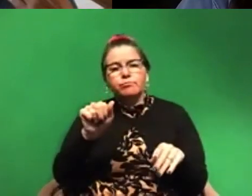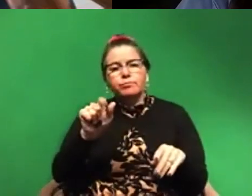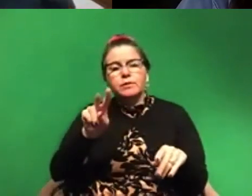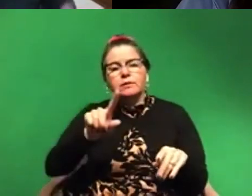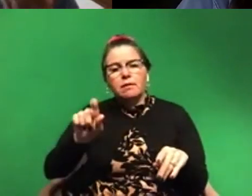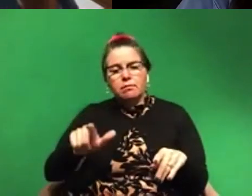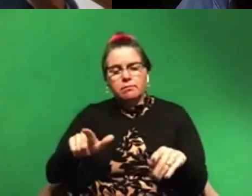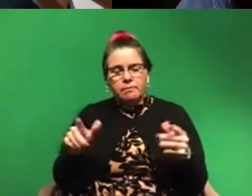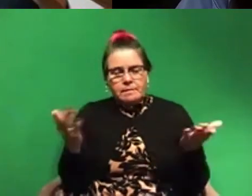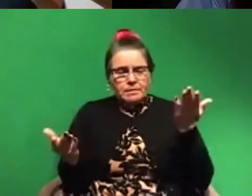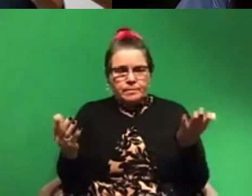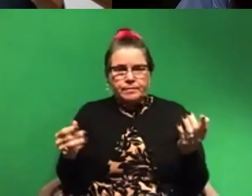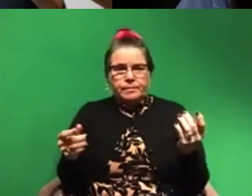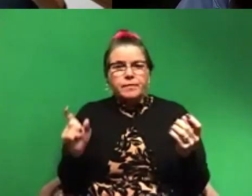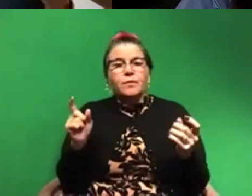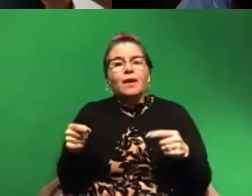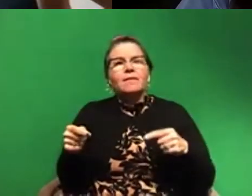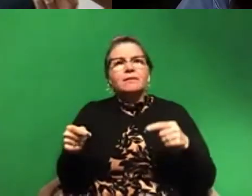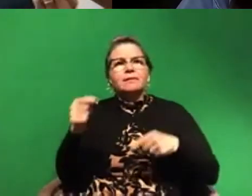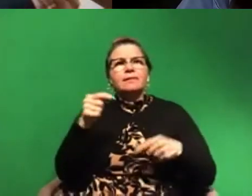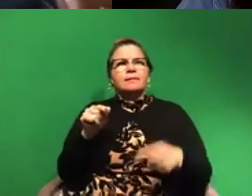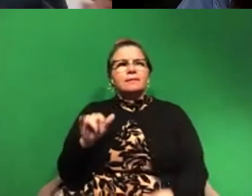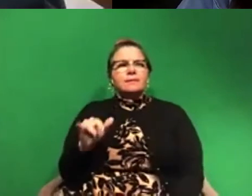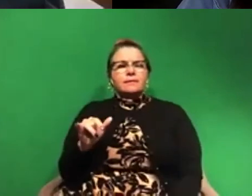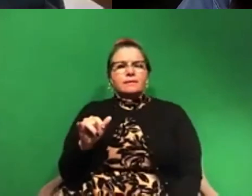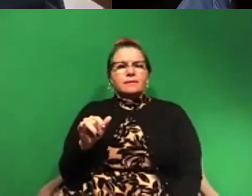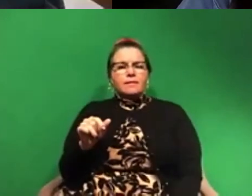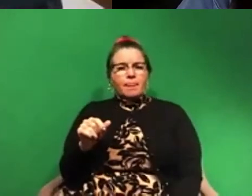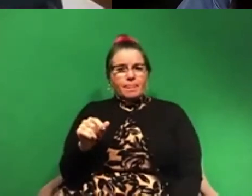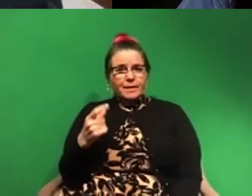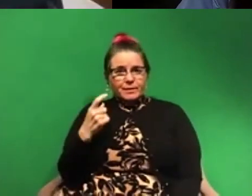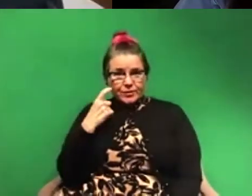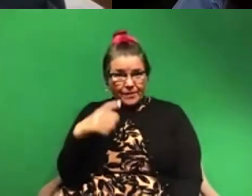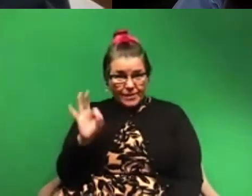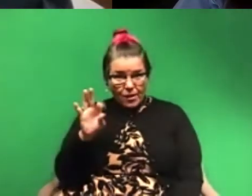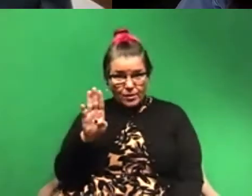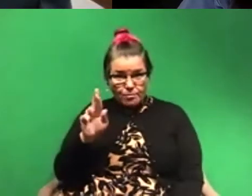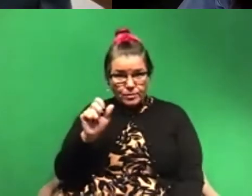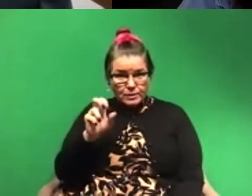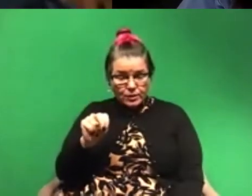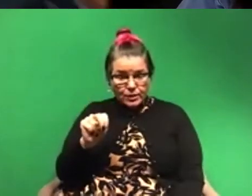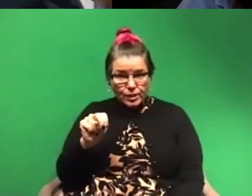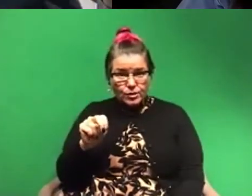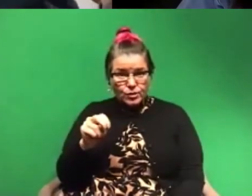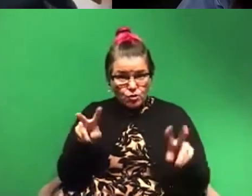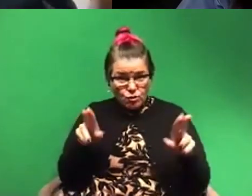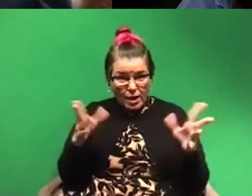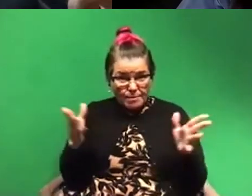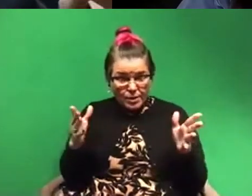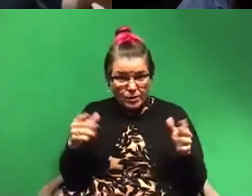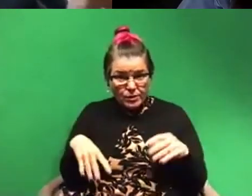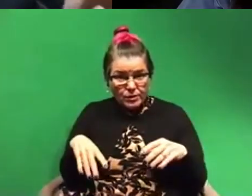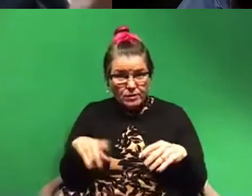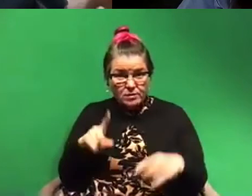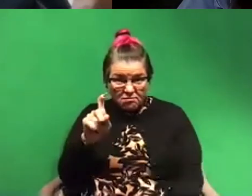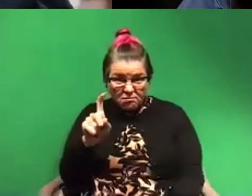We have to take a step back and say, ah, have we just found a Brazilian crab here? Is the crab species here really identical